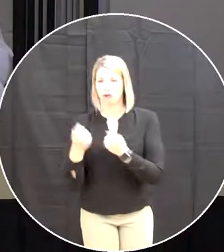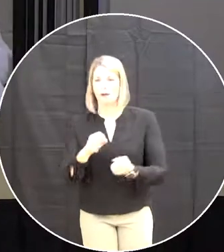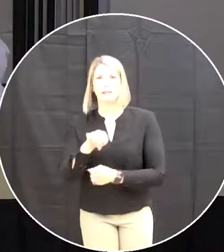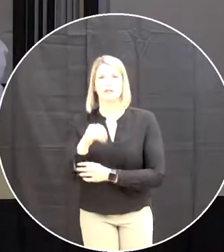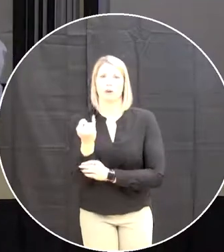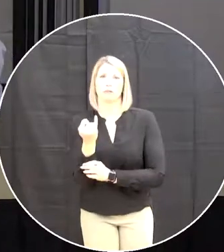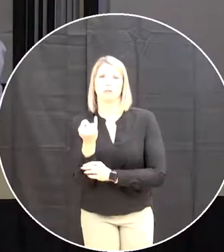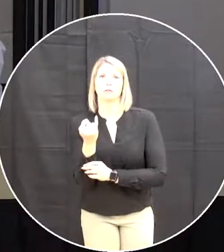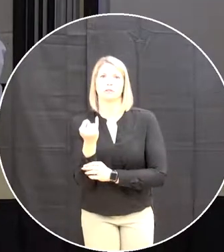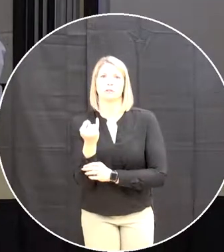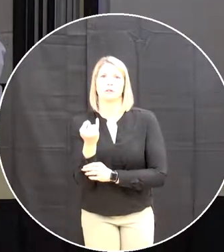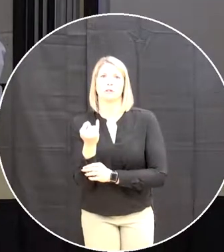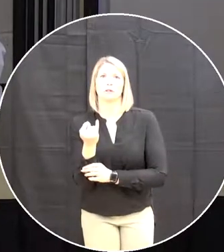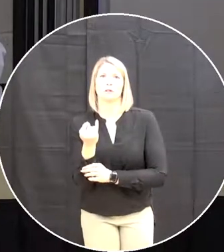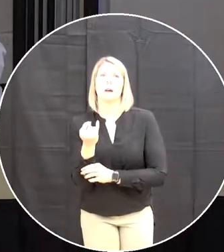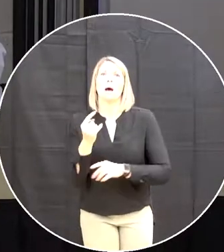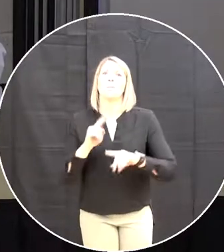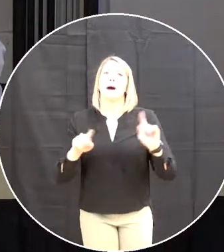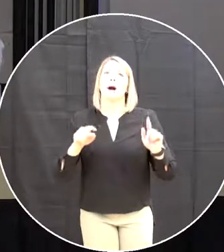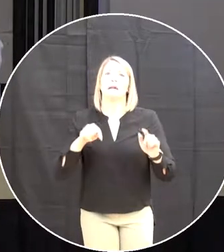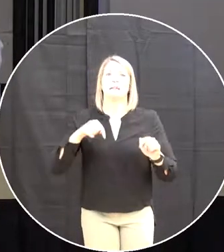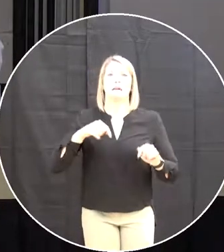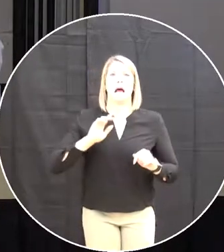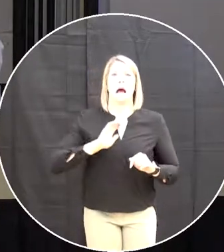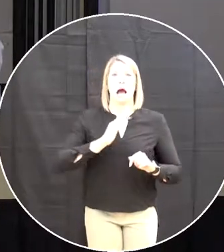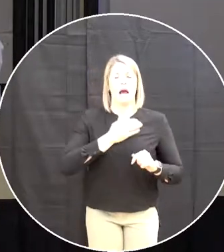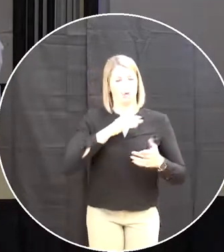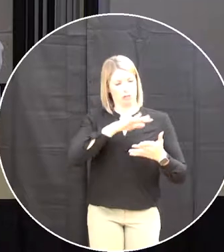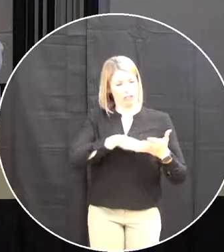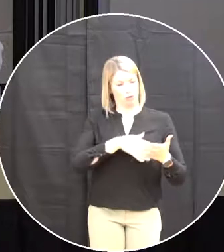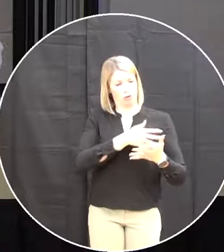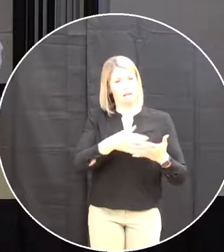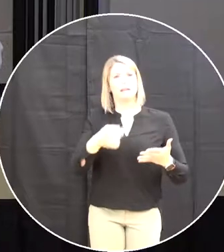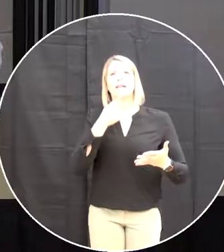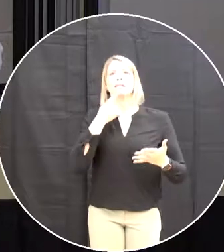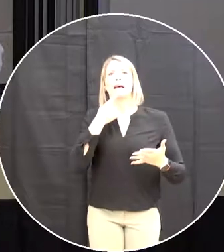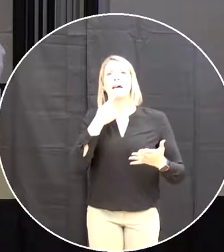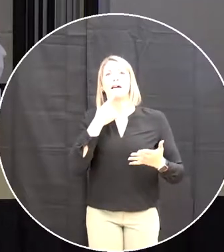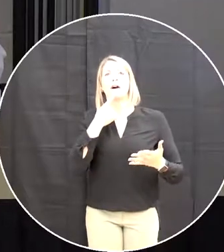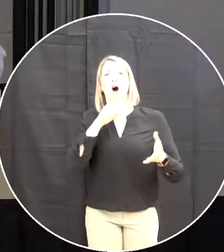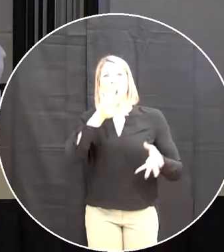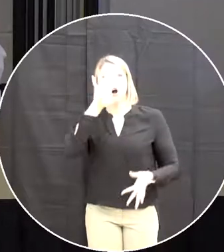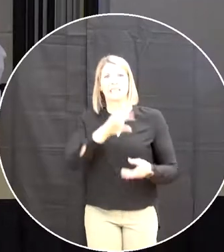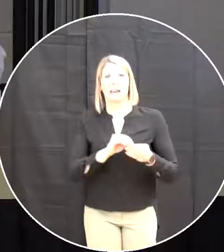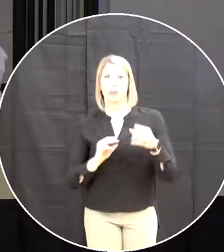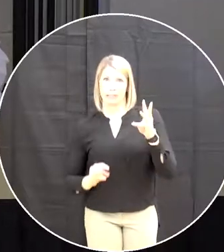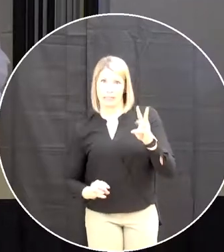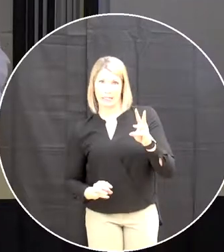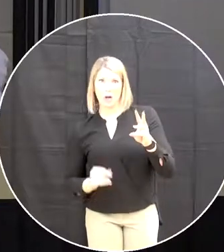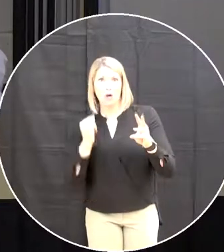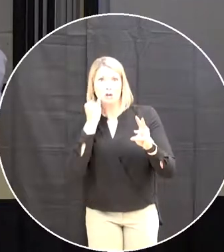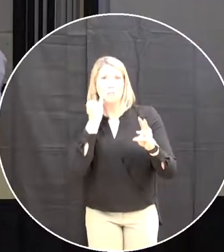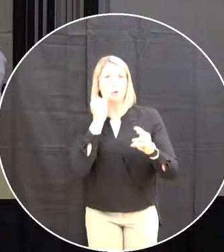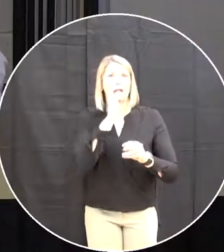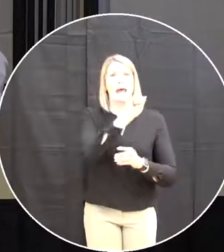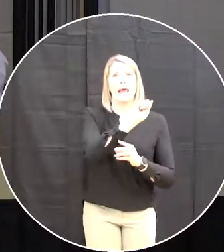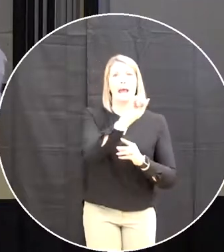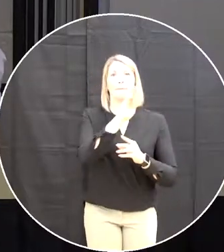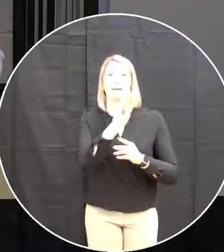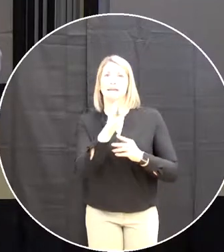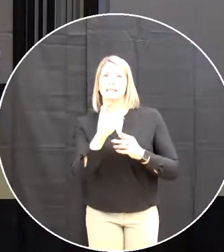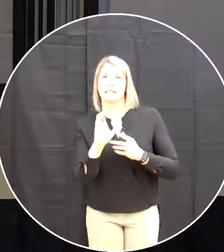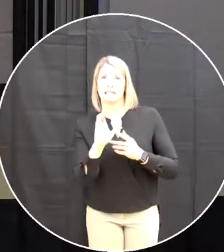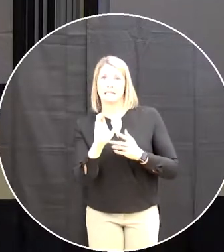but if this schedule said meetings a b c and d or zoom there'd be none of us